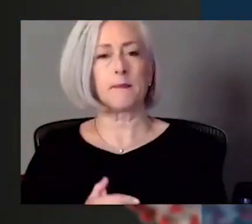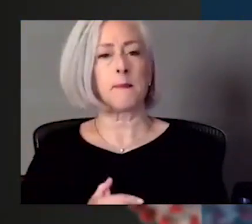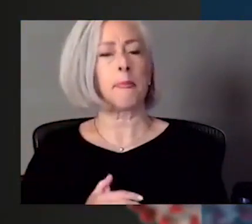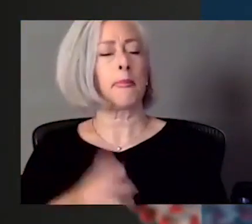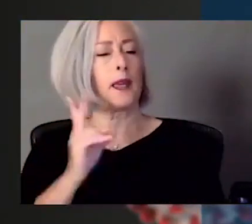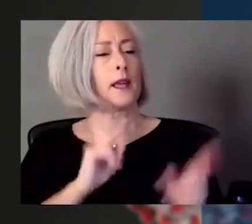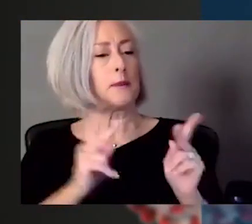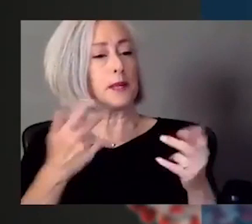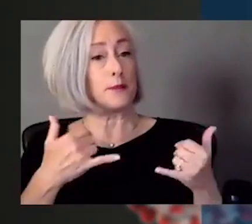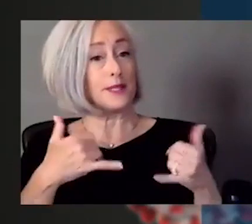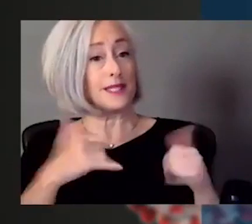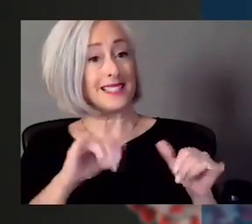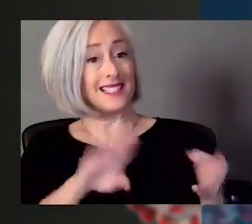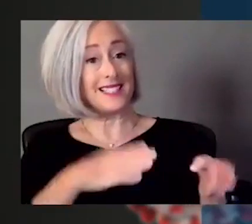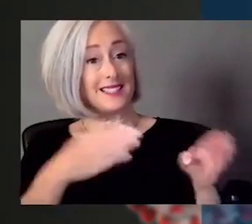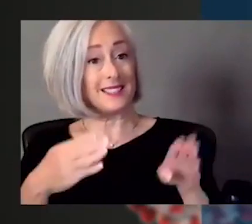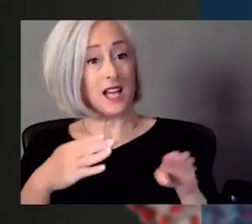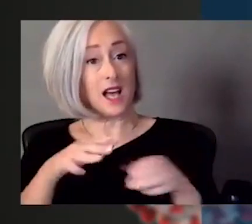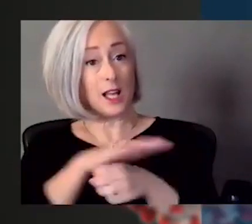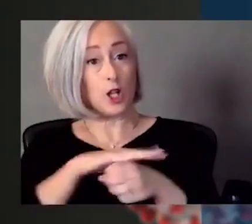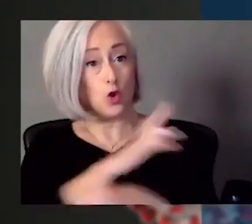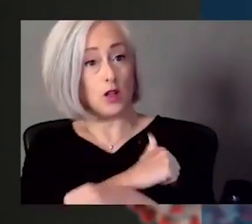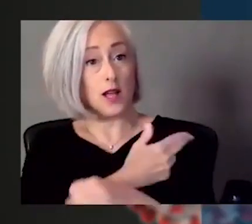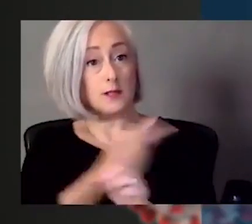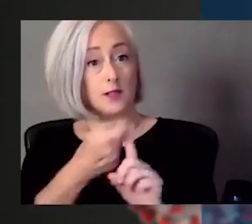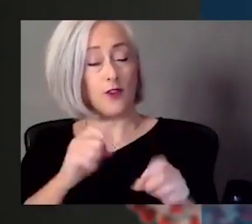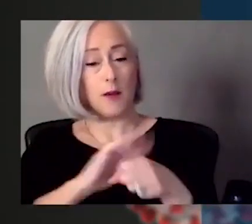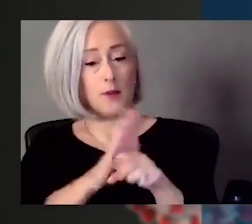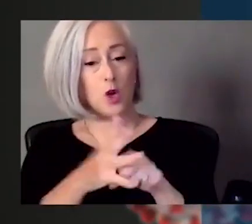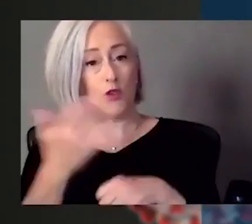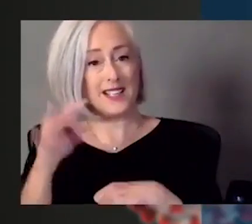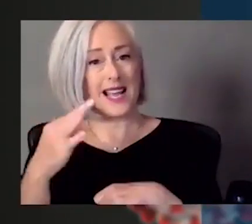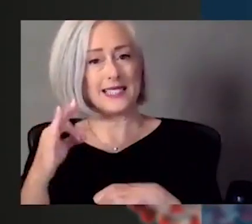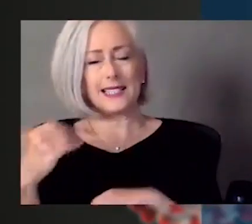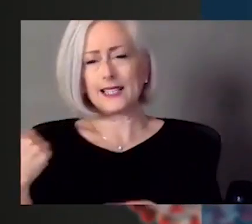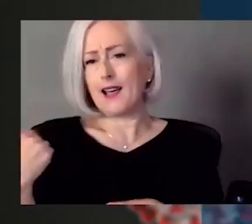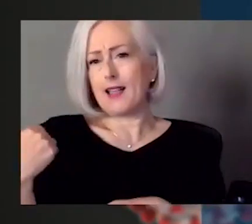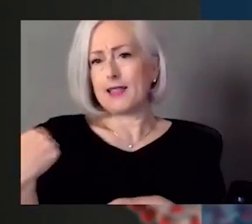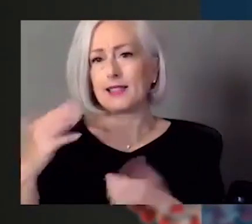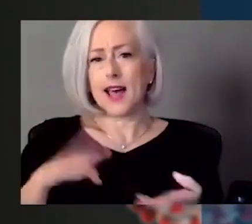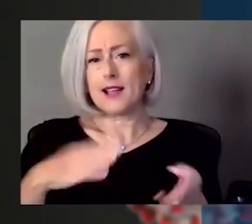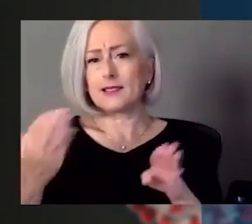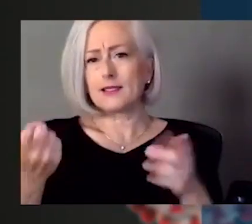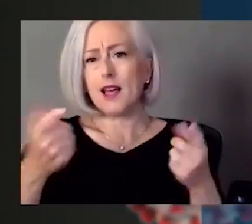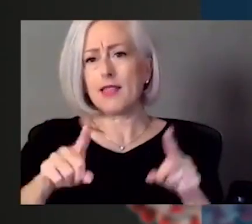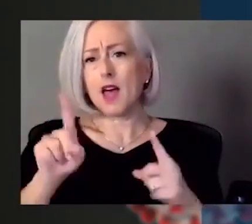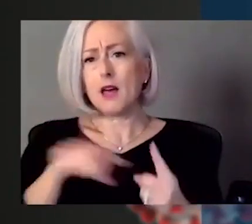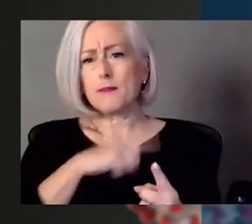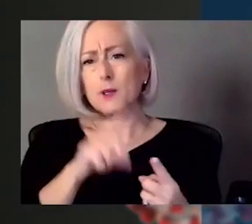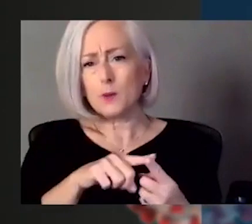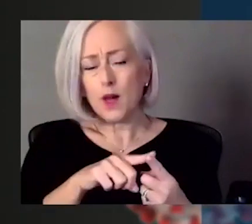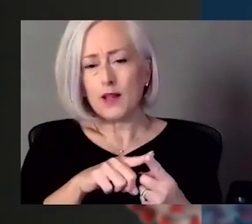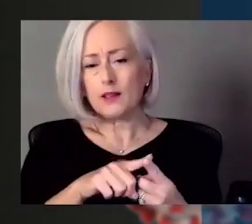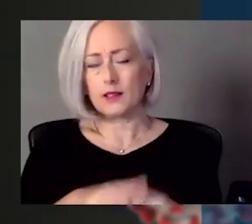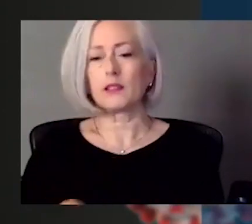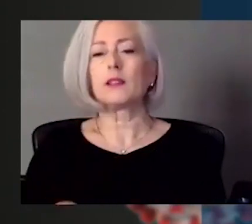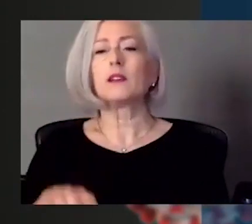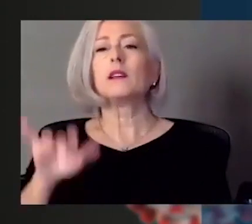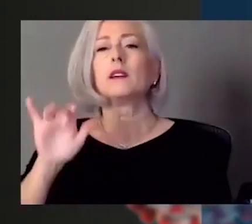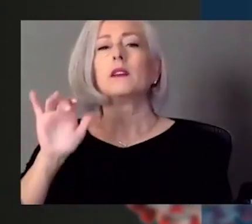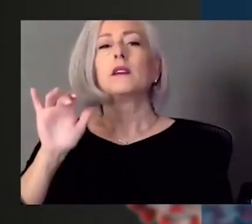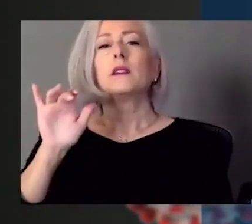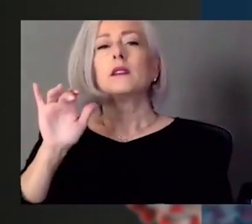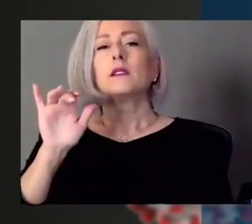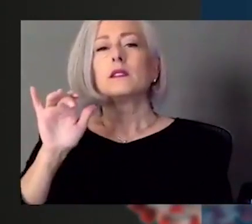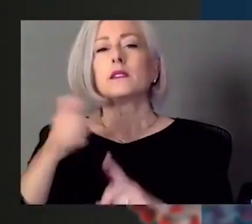hospitals of COVID-19? When was the last death of the health system? So this is something and kind of linking back to the previous